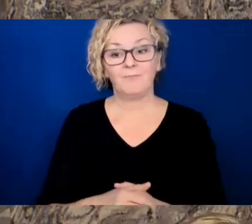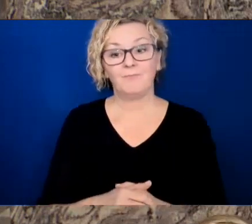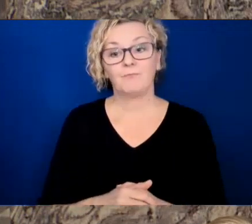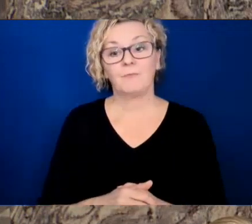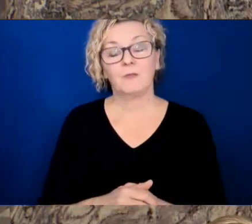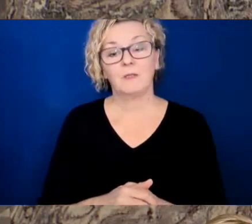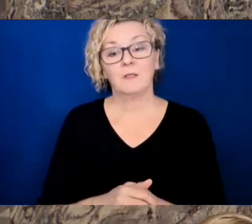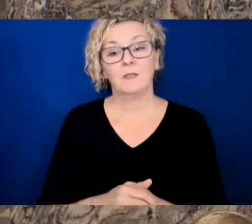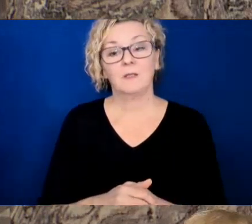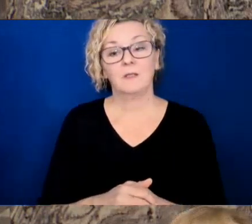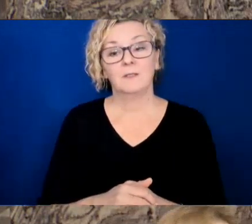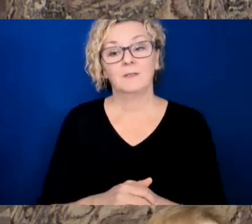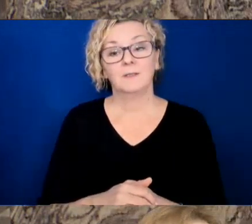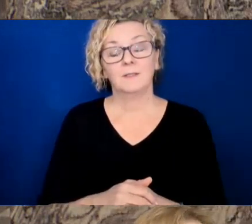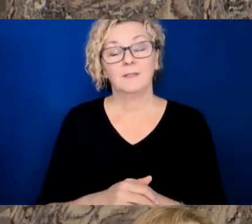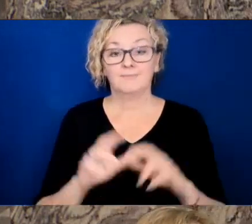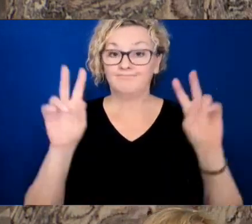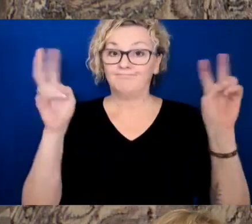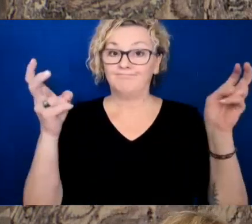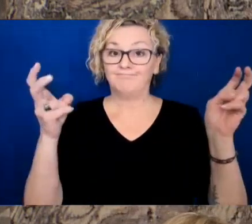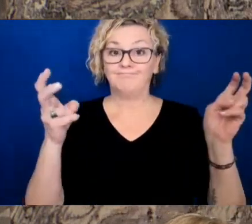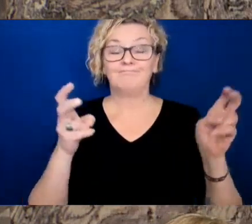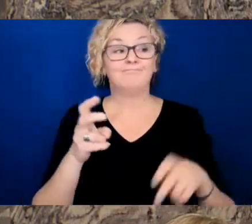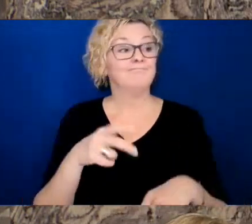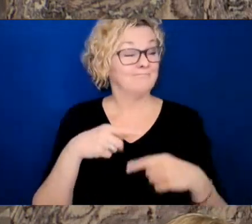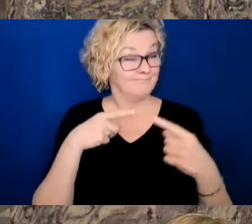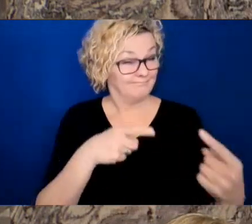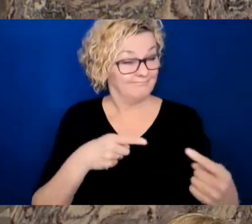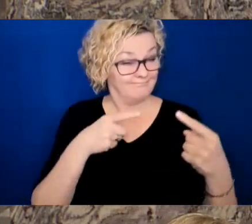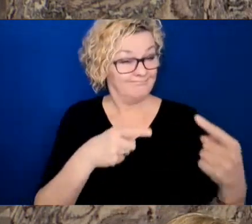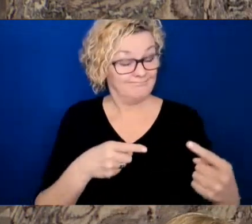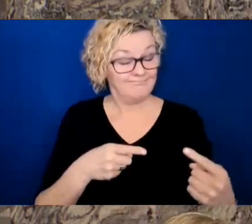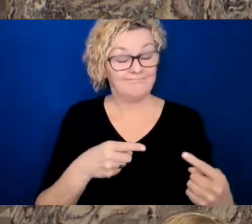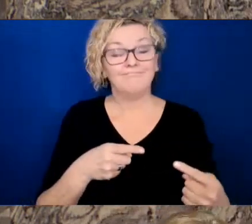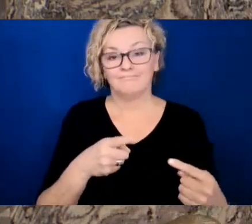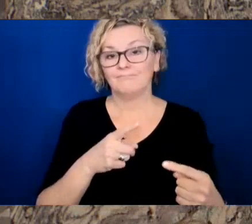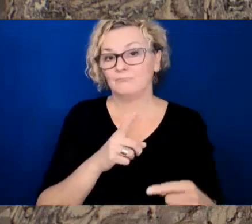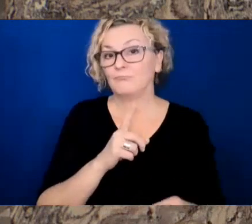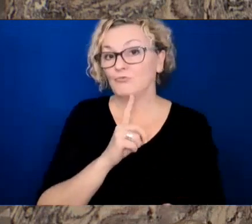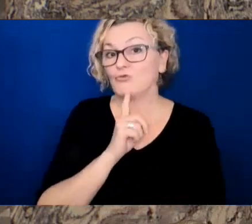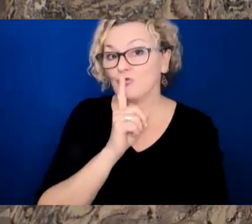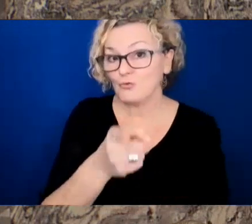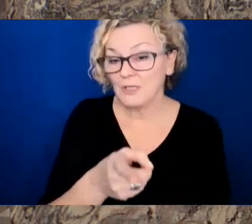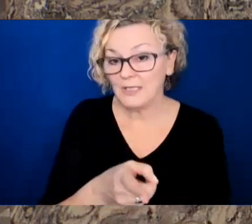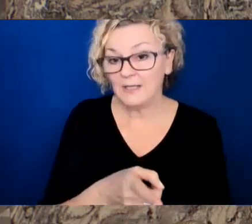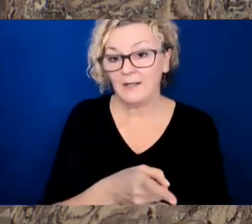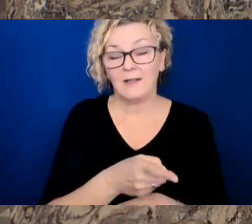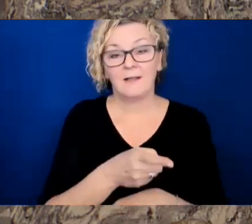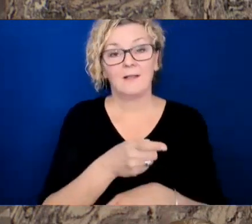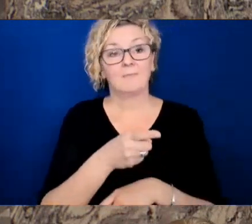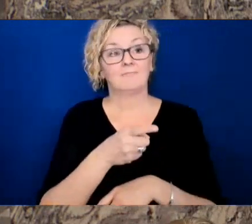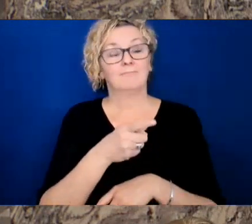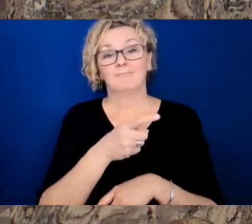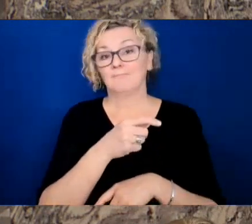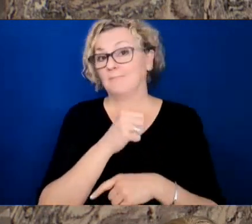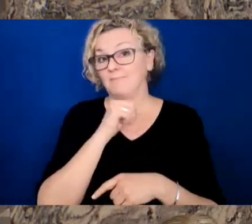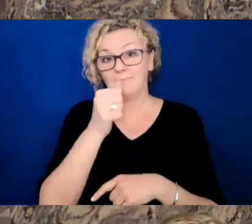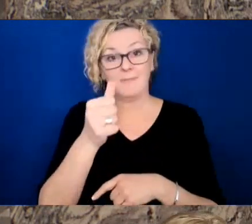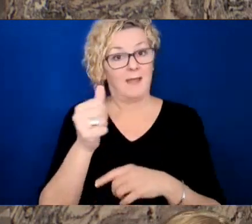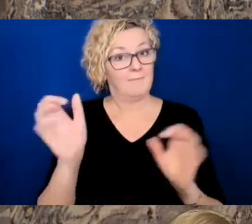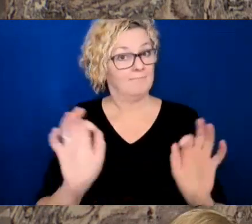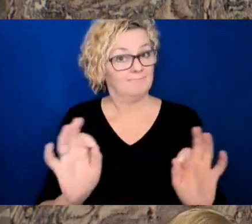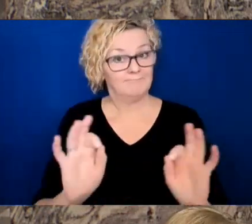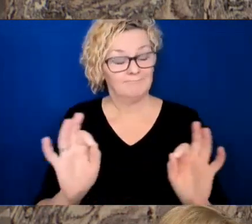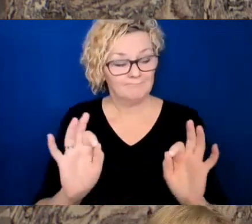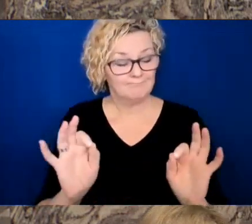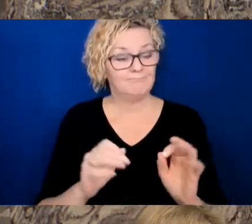the struggle is real. I rise today to tackle a subject that quite literally keeps us up all night and makes us wonder